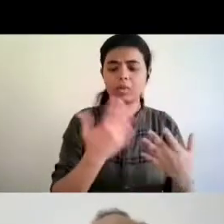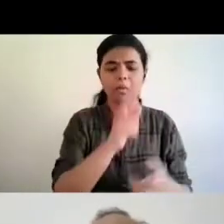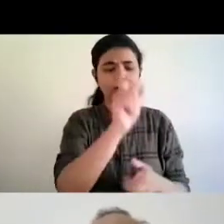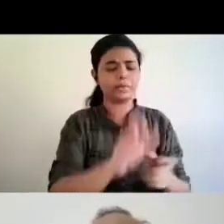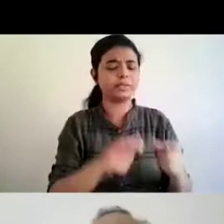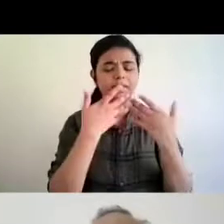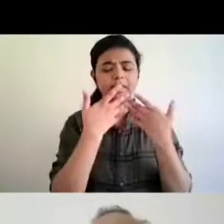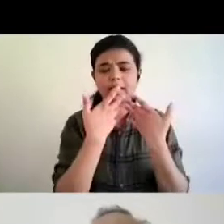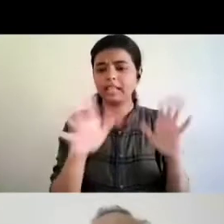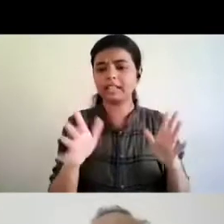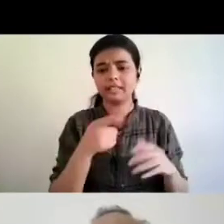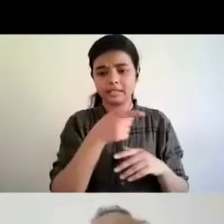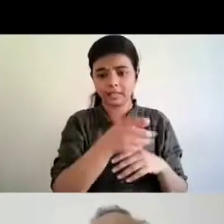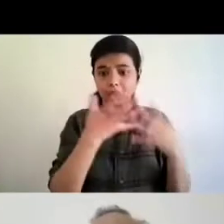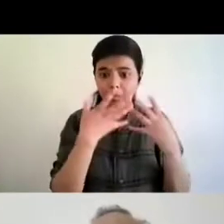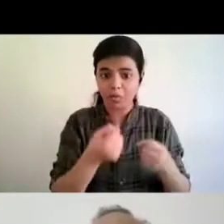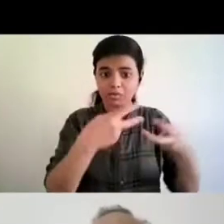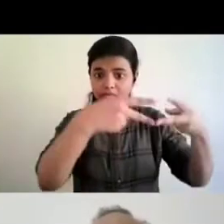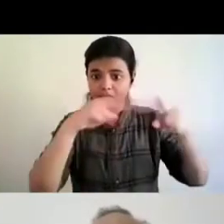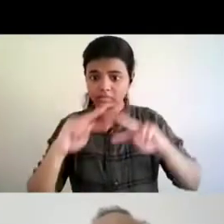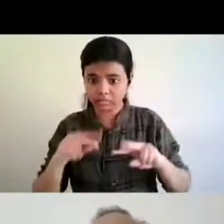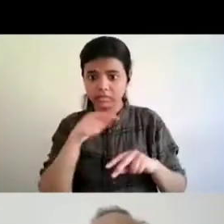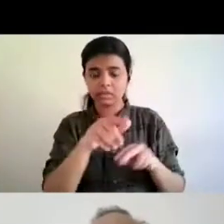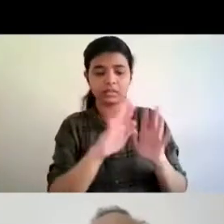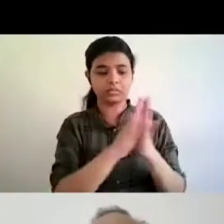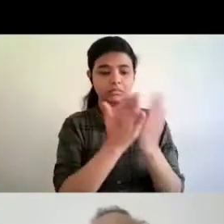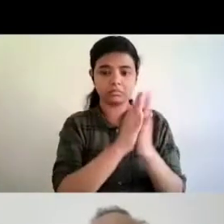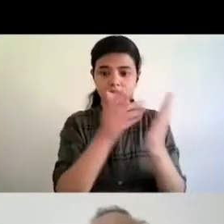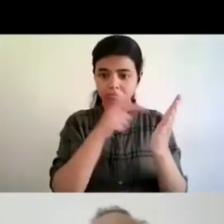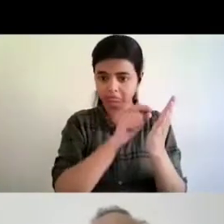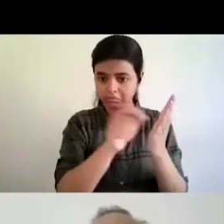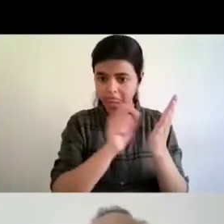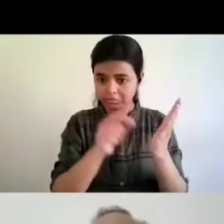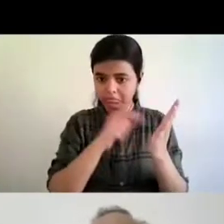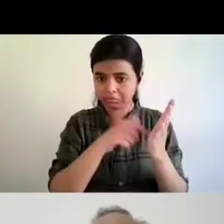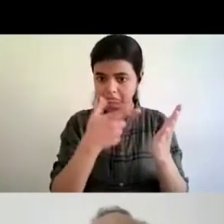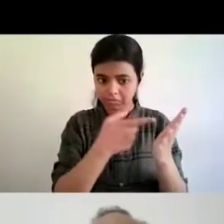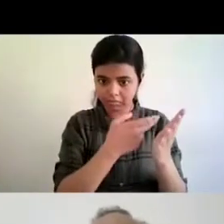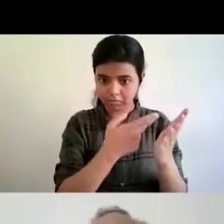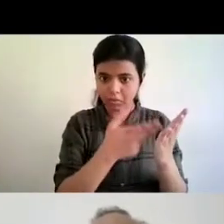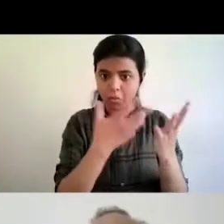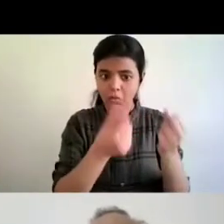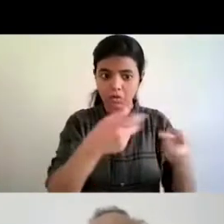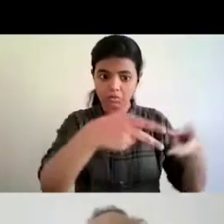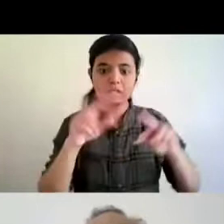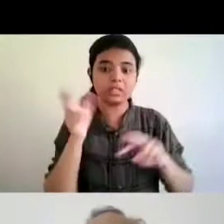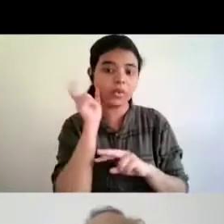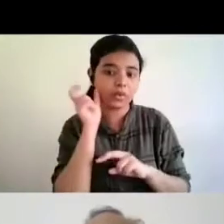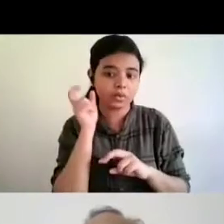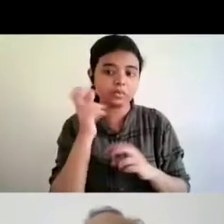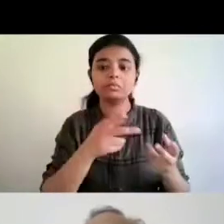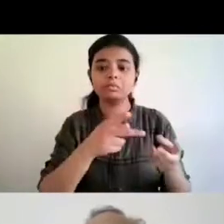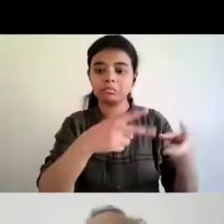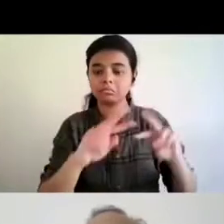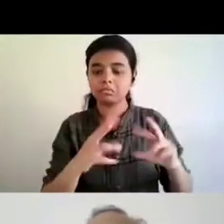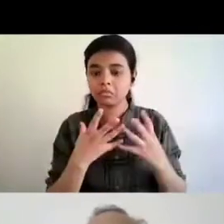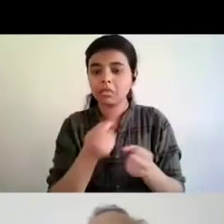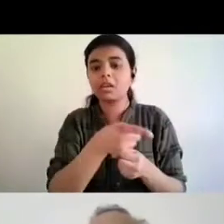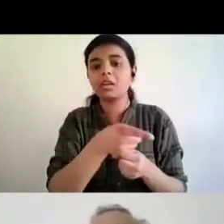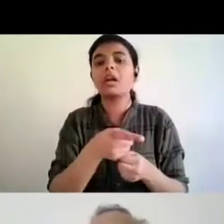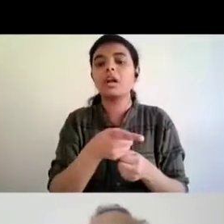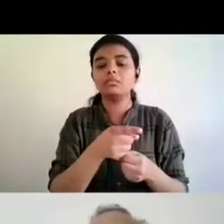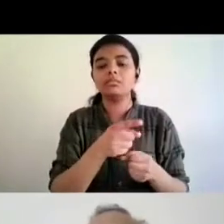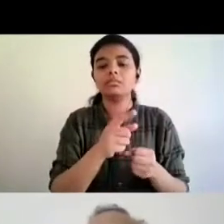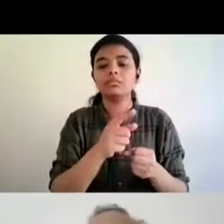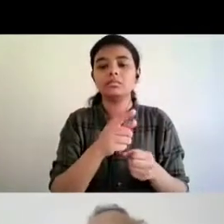wants to convert that printed text into an audio for example then uh we will need to